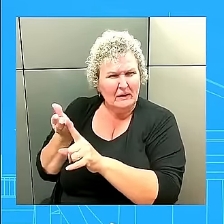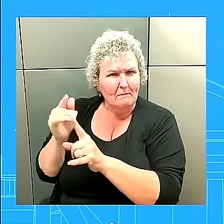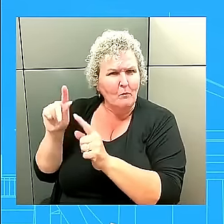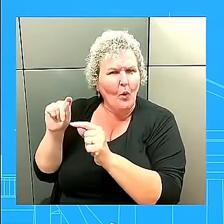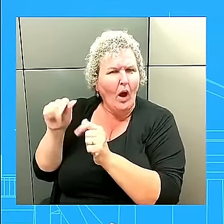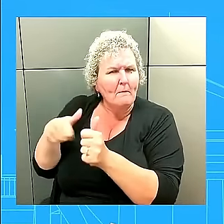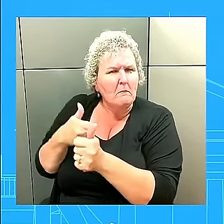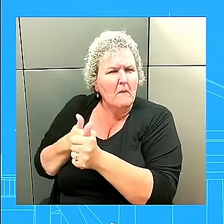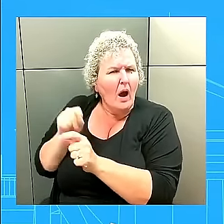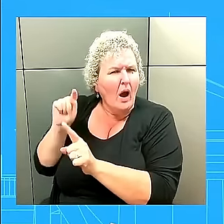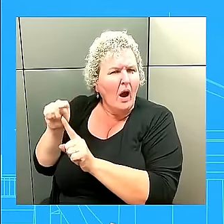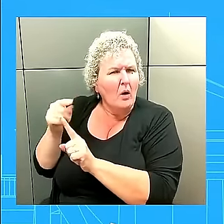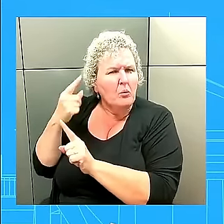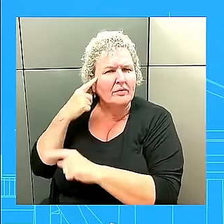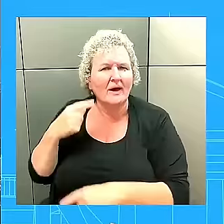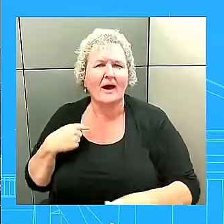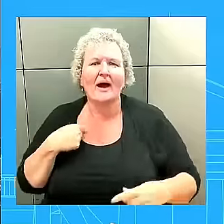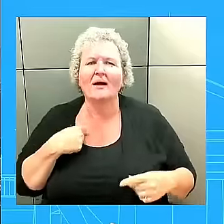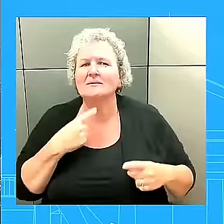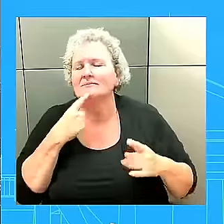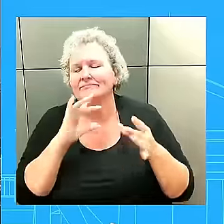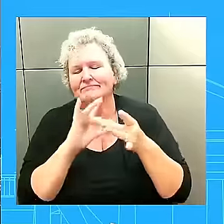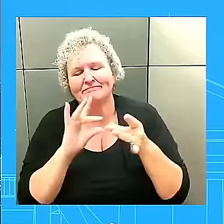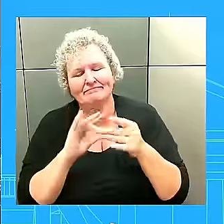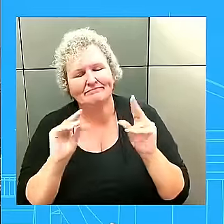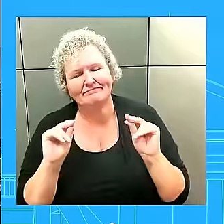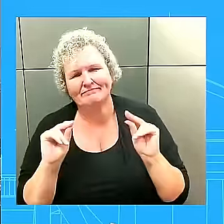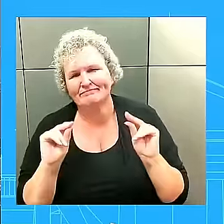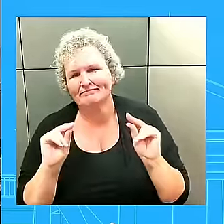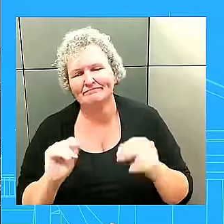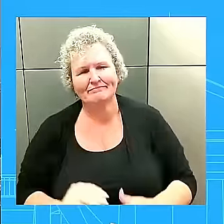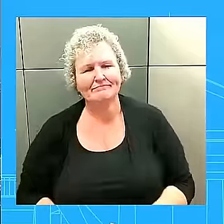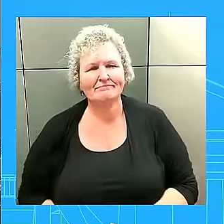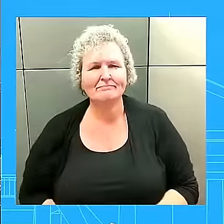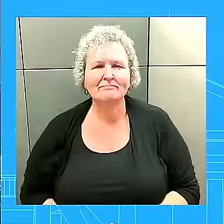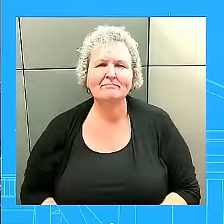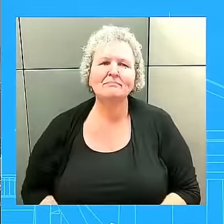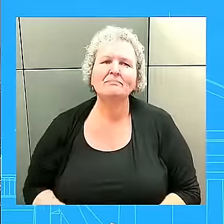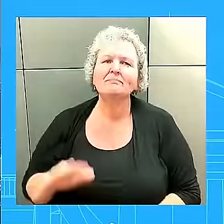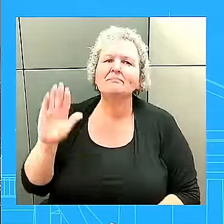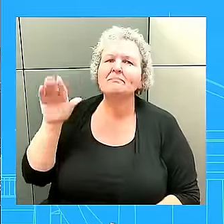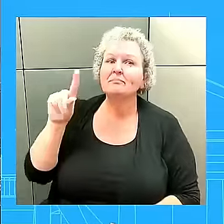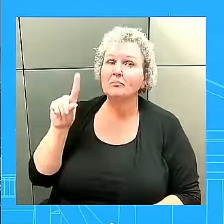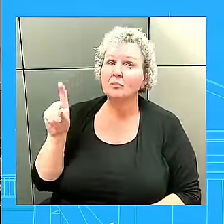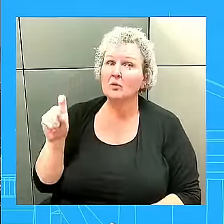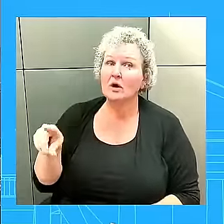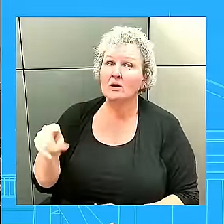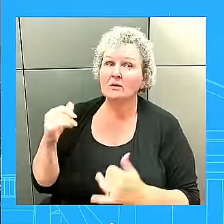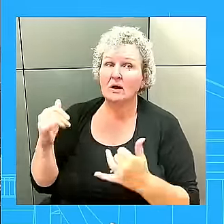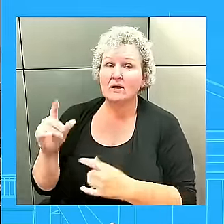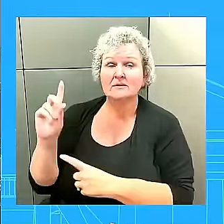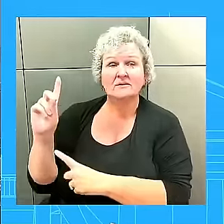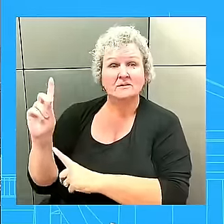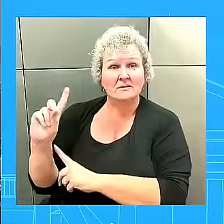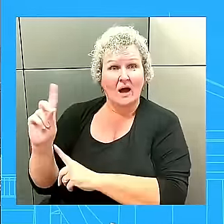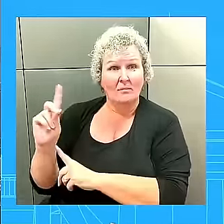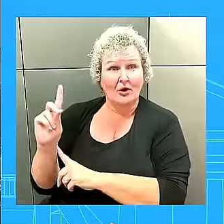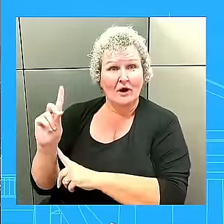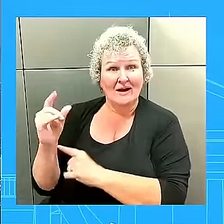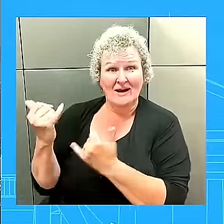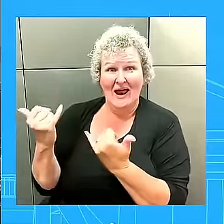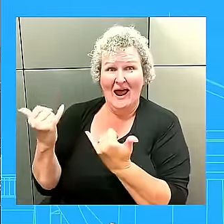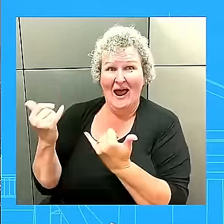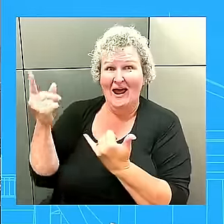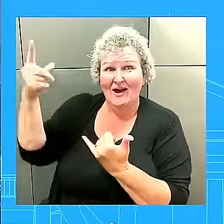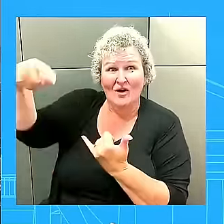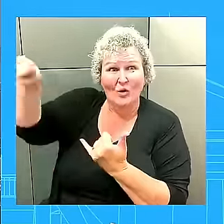Democrats on the Hill that Donald Trump's team has not entered into these critical transition agreements with the White